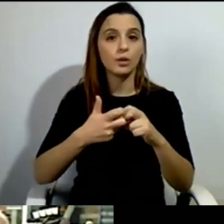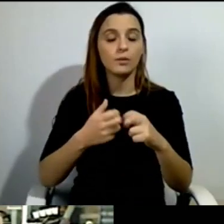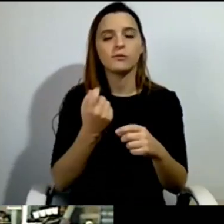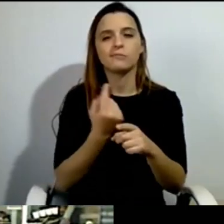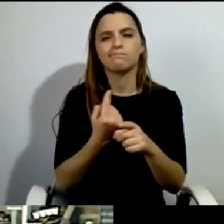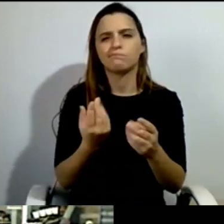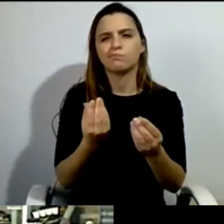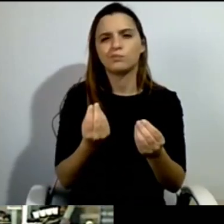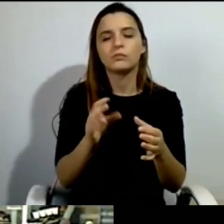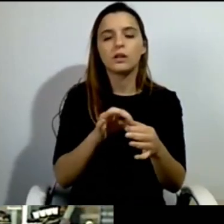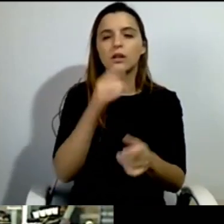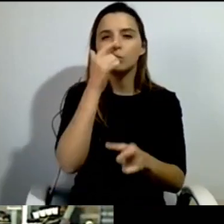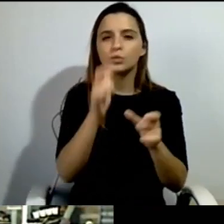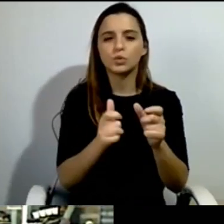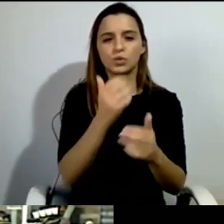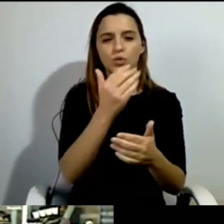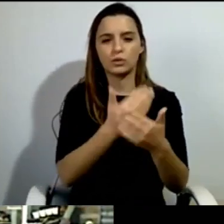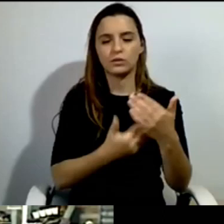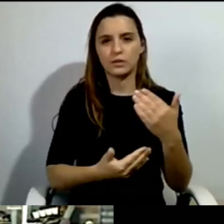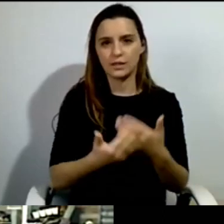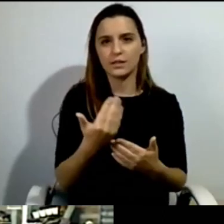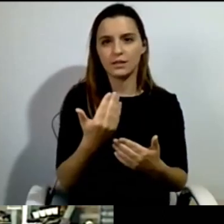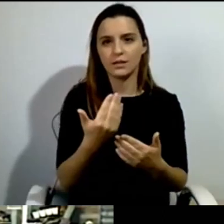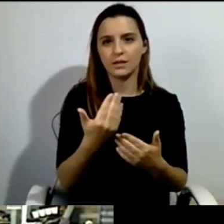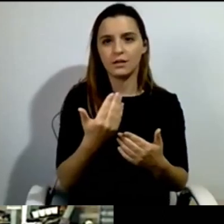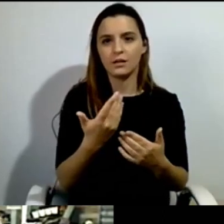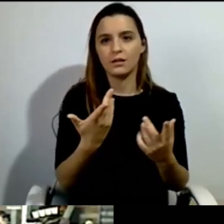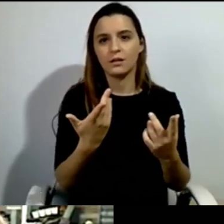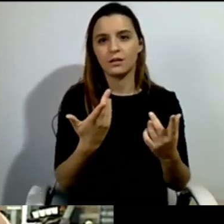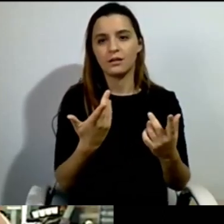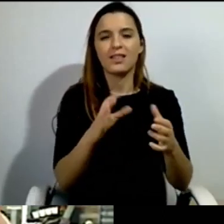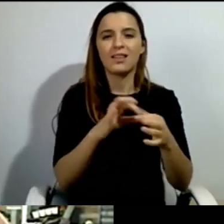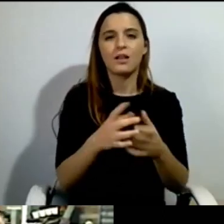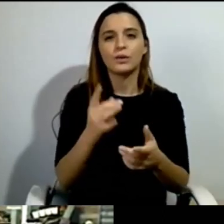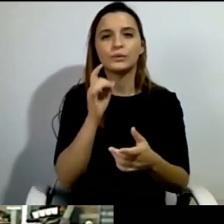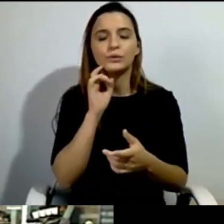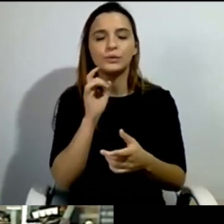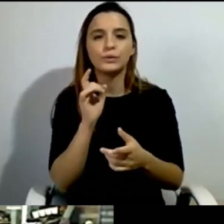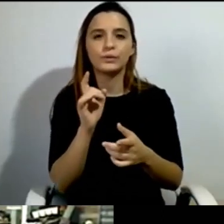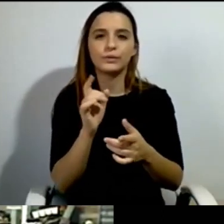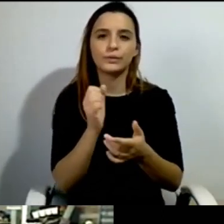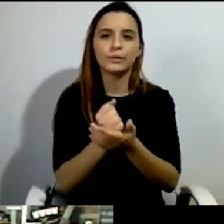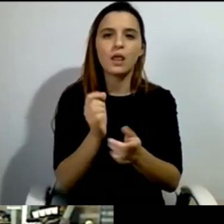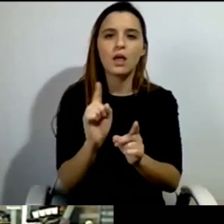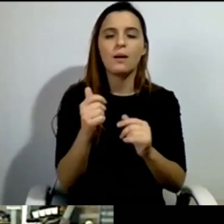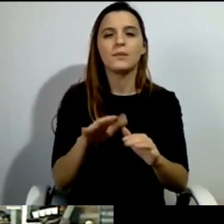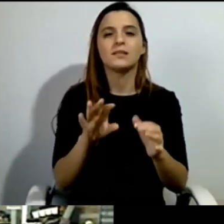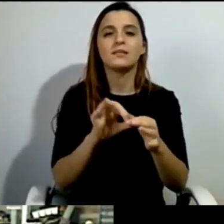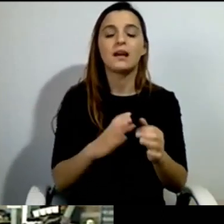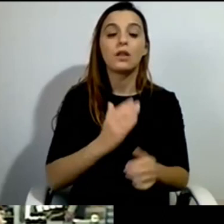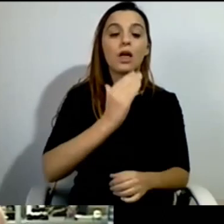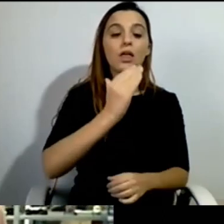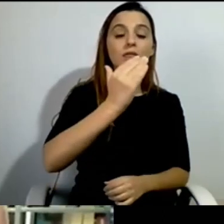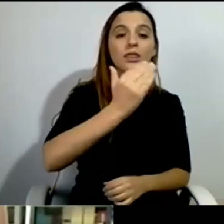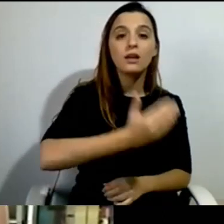about in the framework of insurance, but in the framework of general human rights, for instance, or general rights. But anyway,